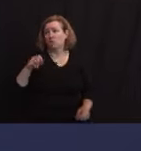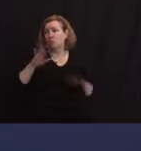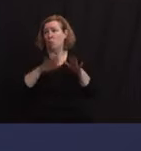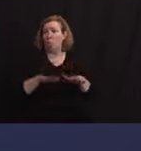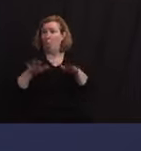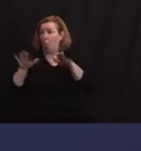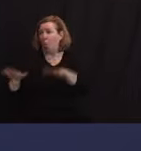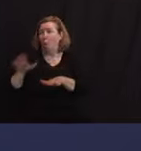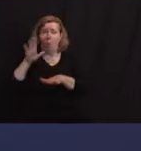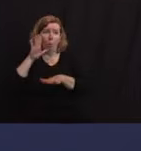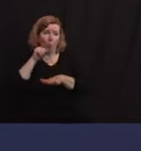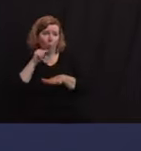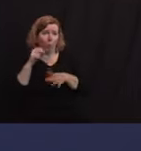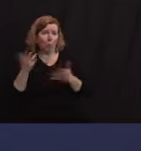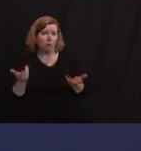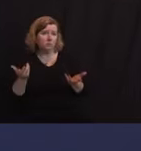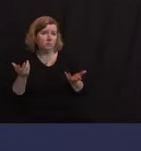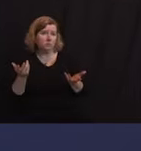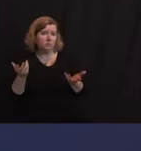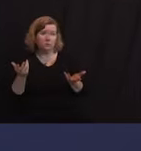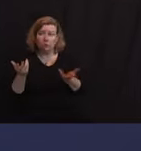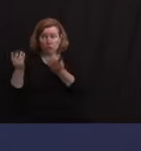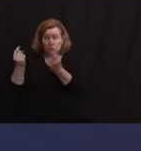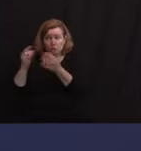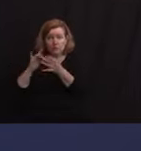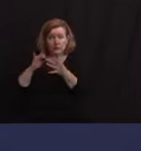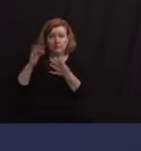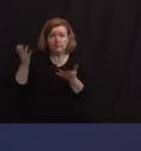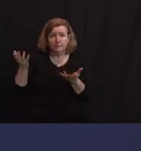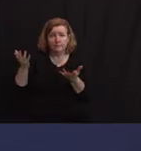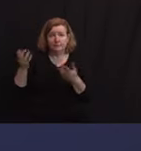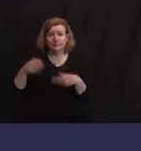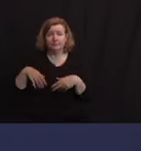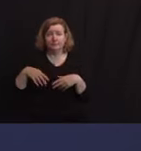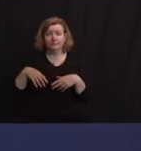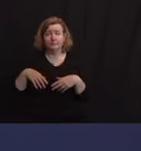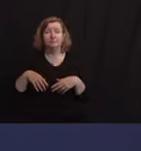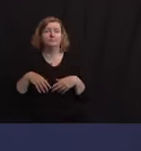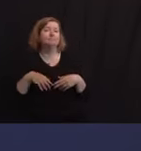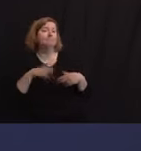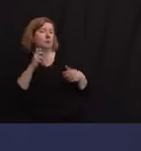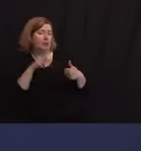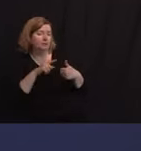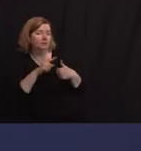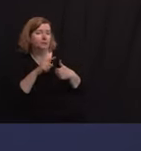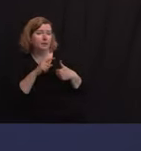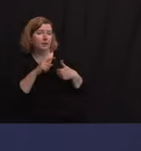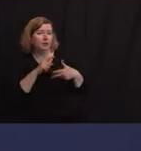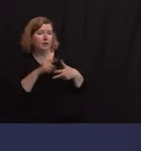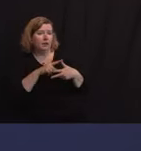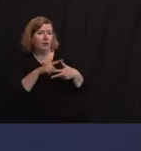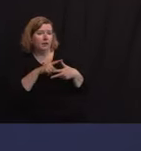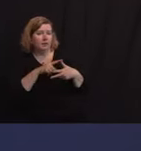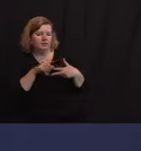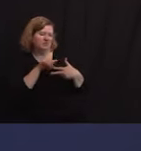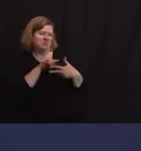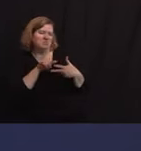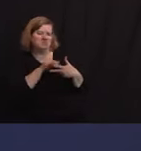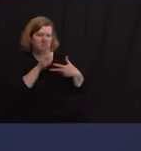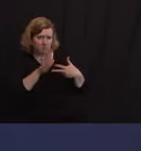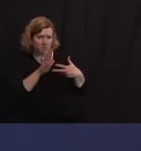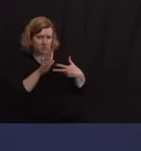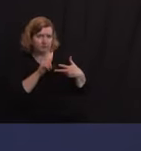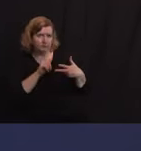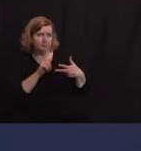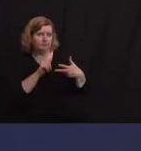Thank you. Yeah, your first question and your last one, Dave, are sort of two sides of a different coin. I was